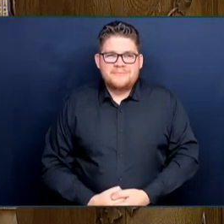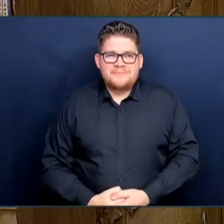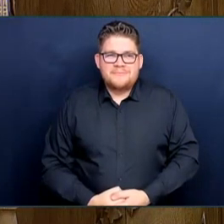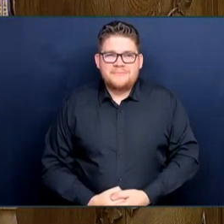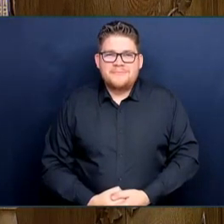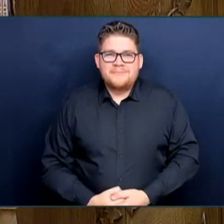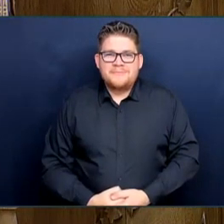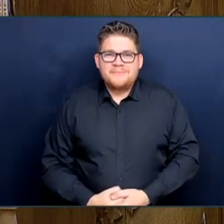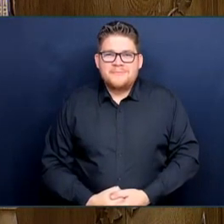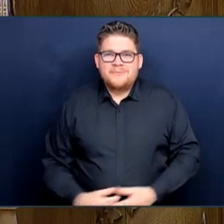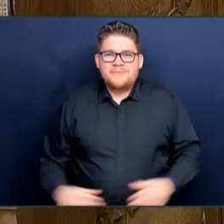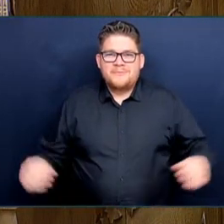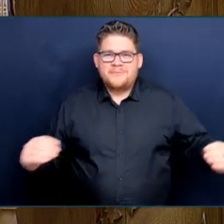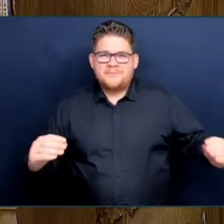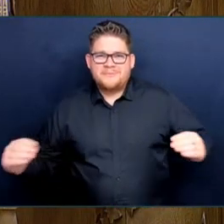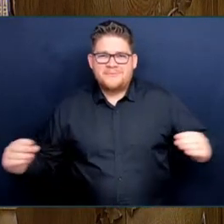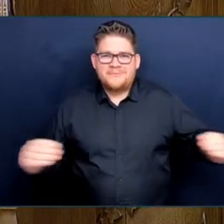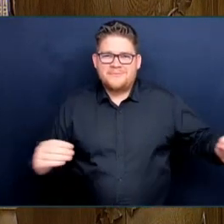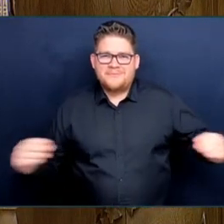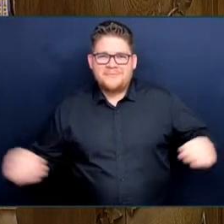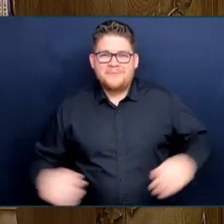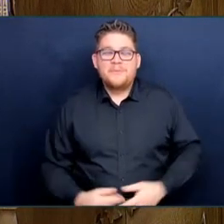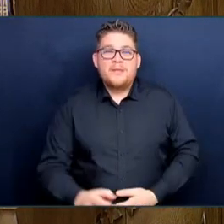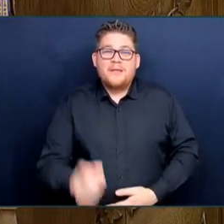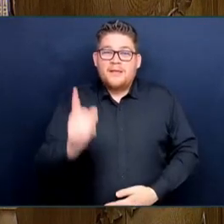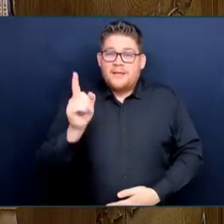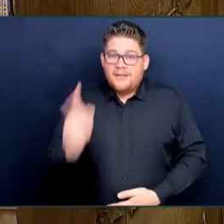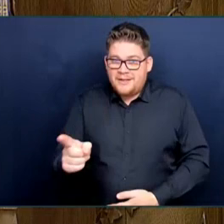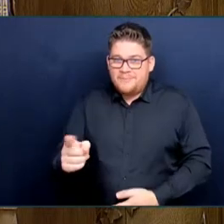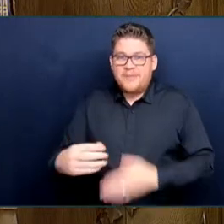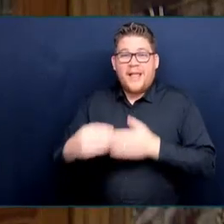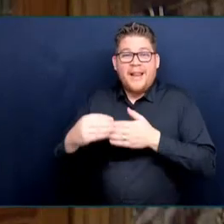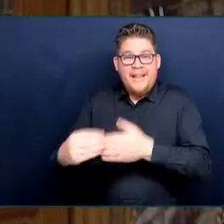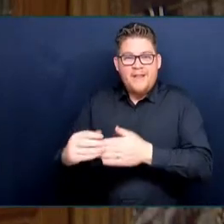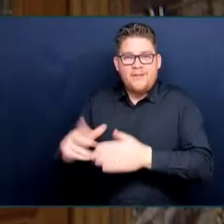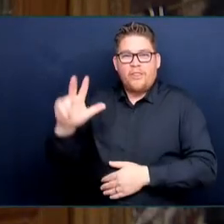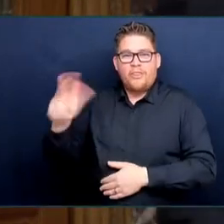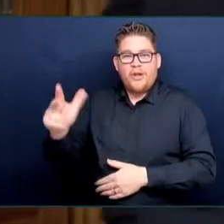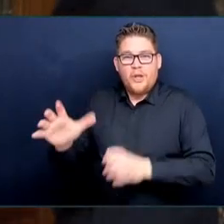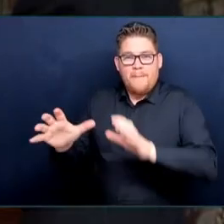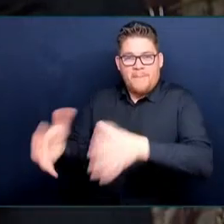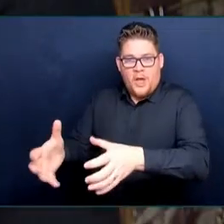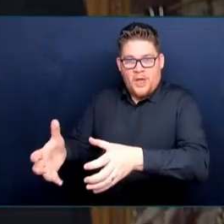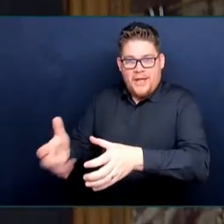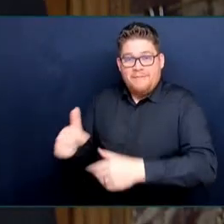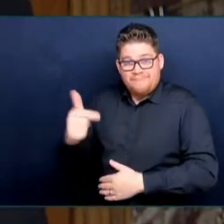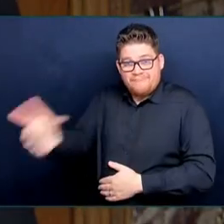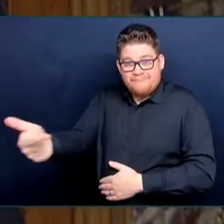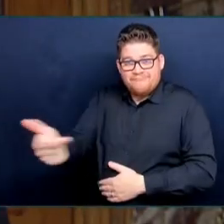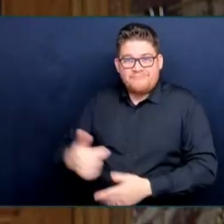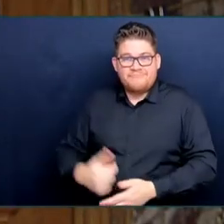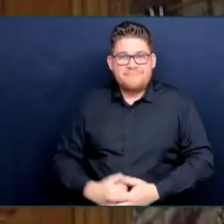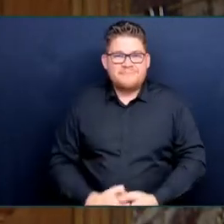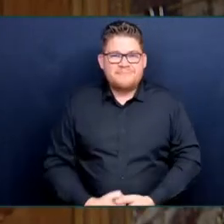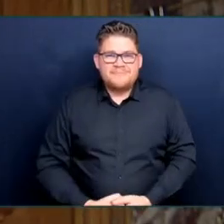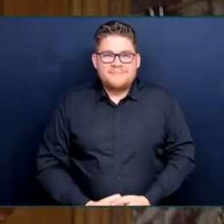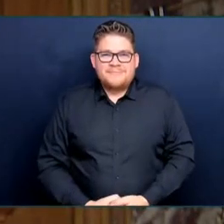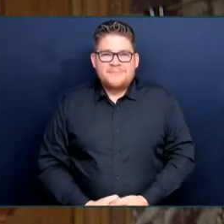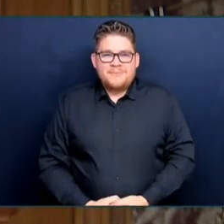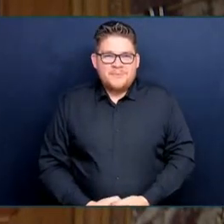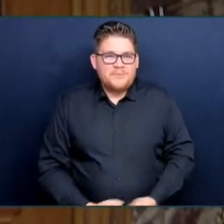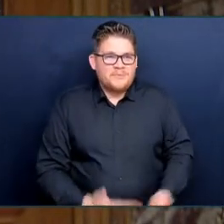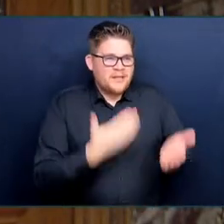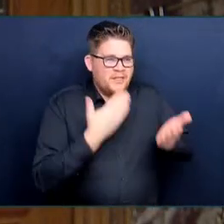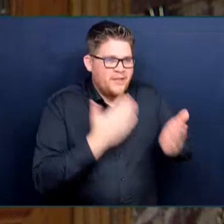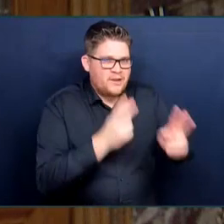Leader of the Third Party. Thank you, hon. Speaker. In yesterday's budget, this Premier had an opportunity